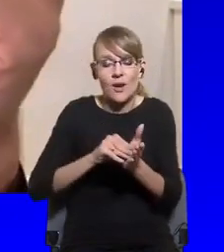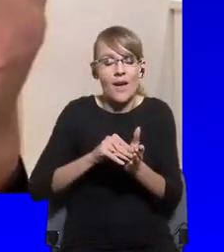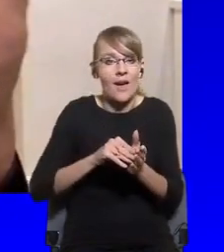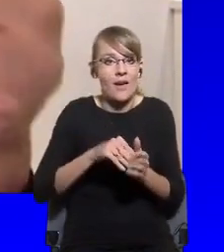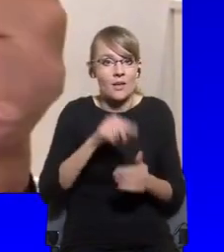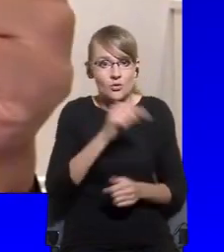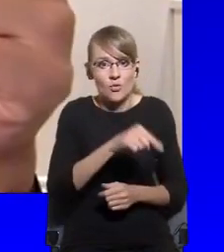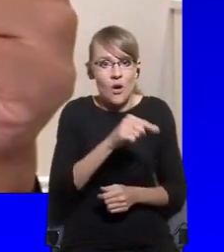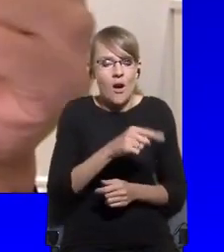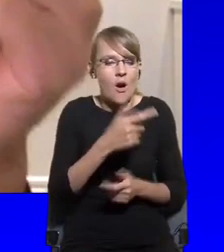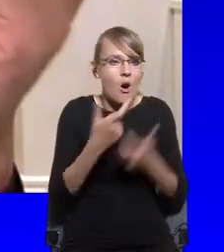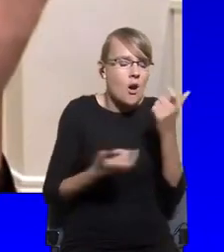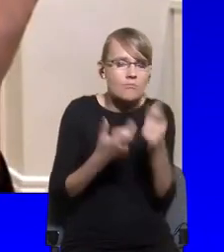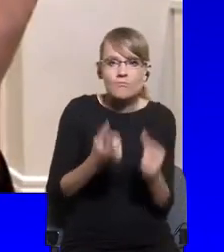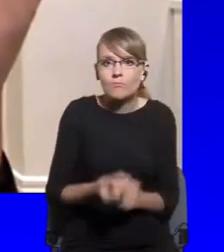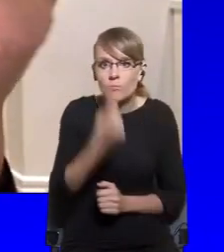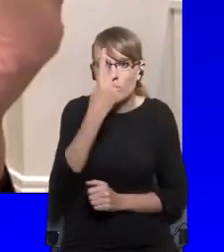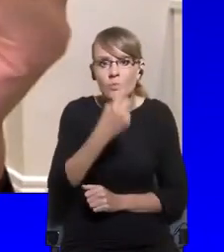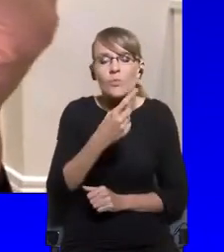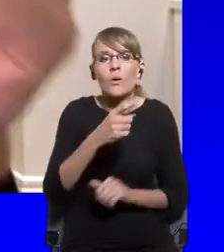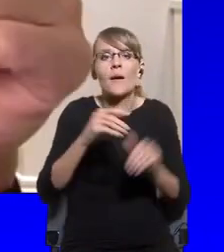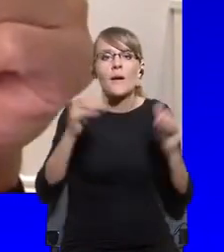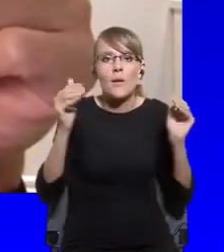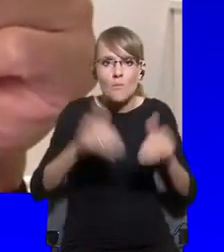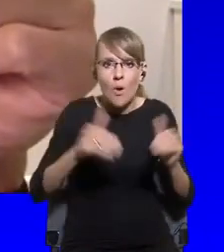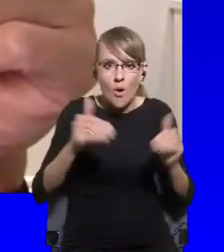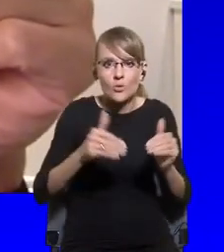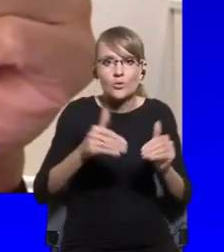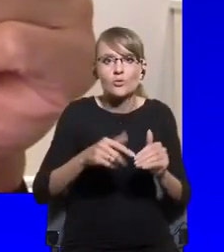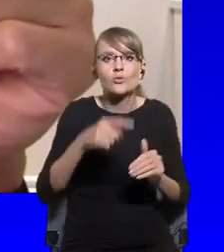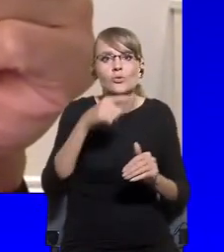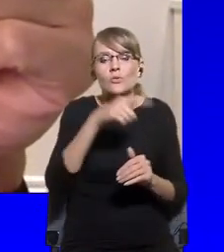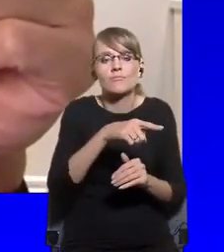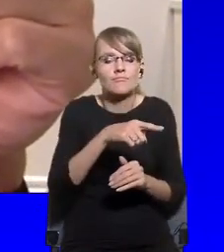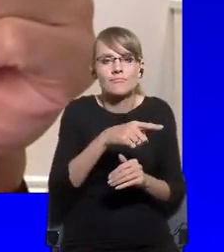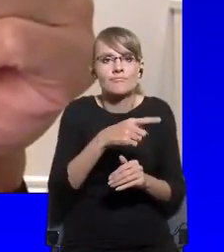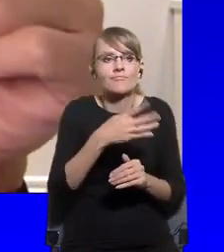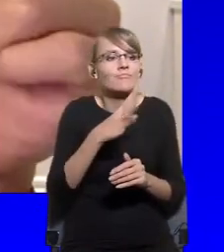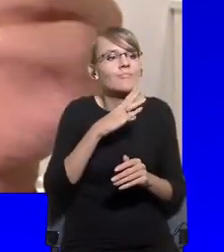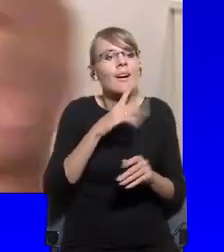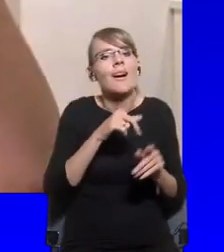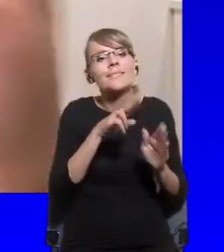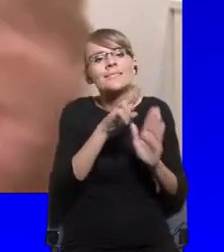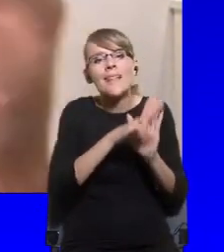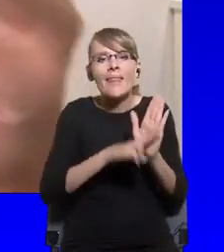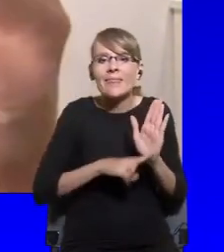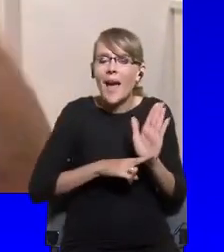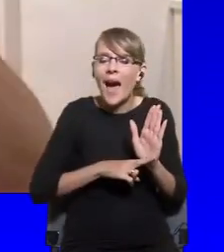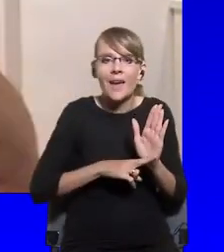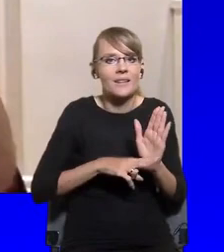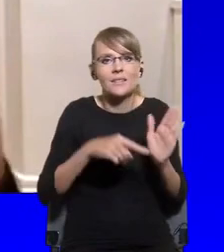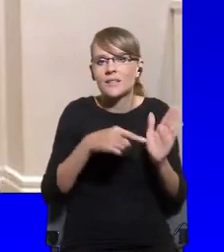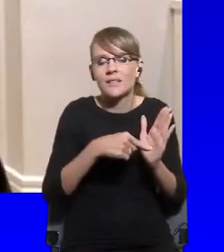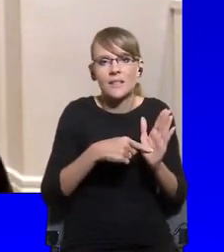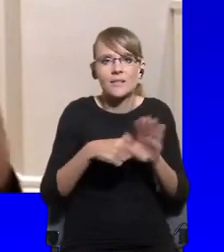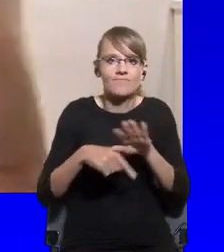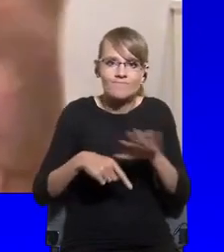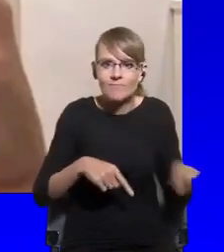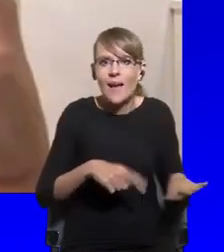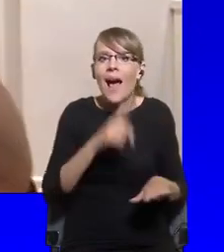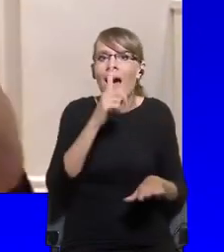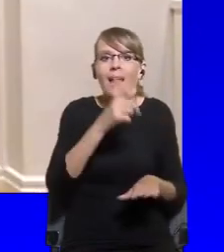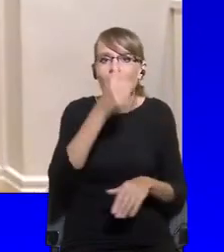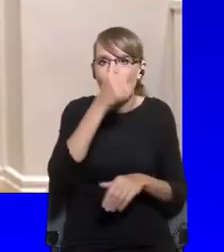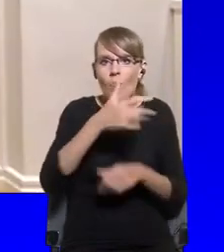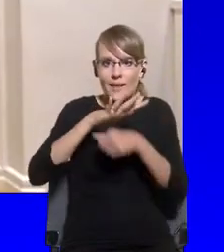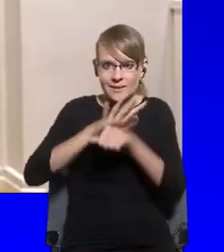if these measures are proportionate, and if they're non-discriminatory. Right? And including necessary also means that they